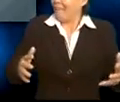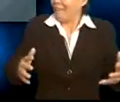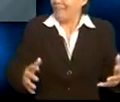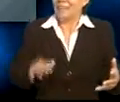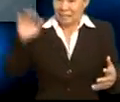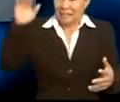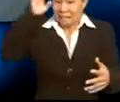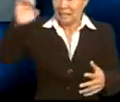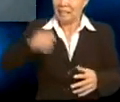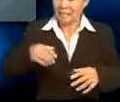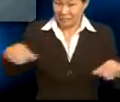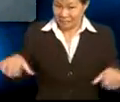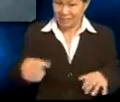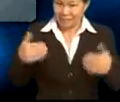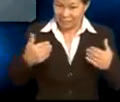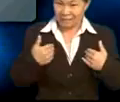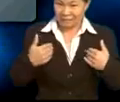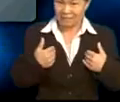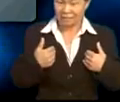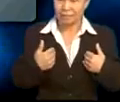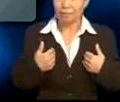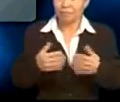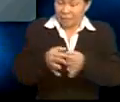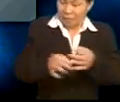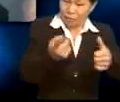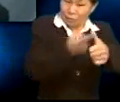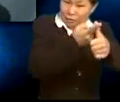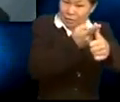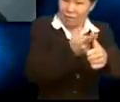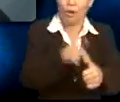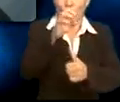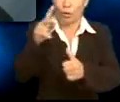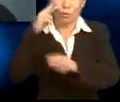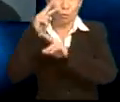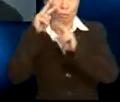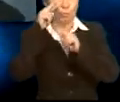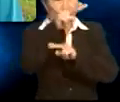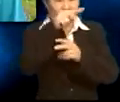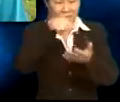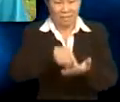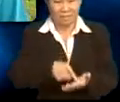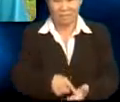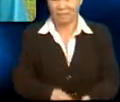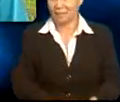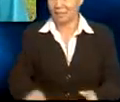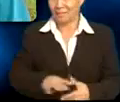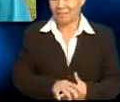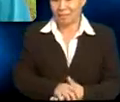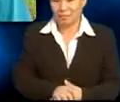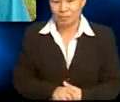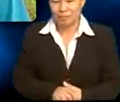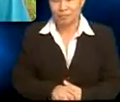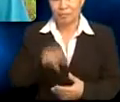Aha, he did. Can I explain the first one? Be my guess. Okay, watch this. Hey, hey.